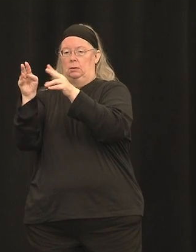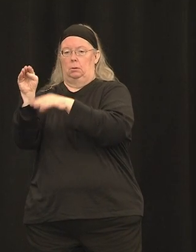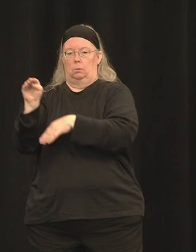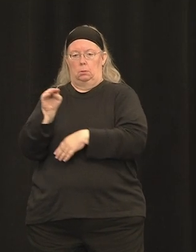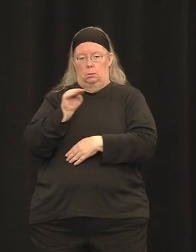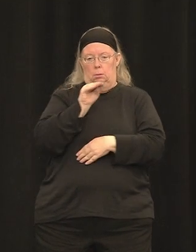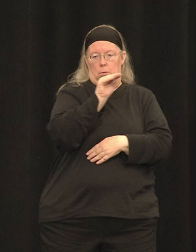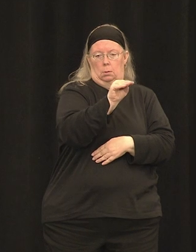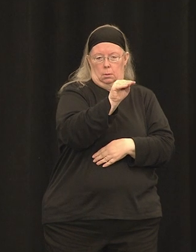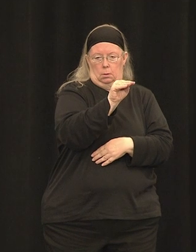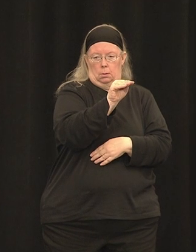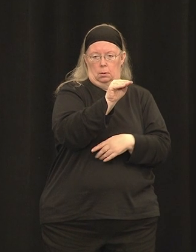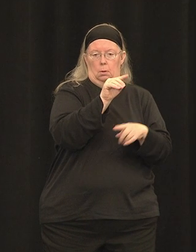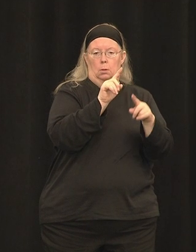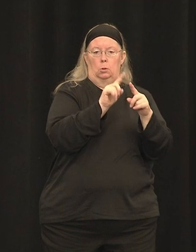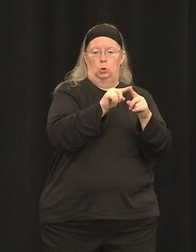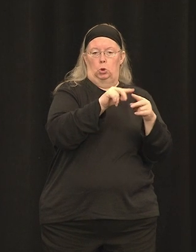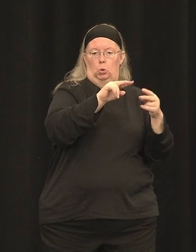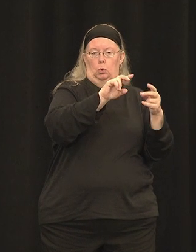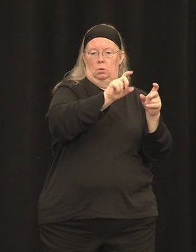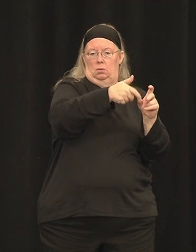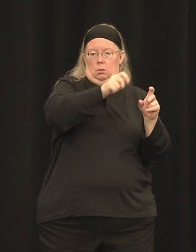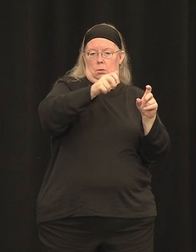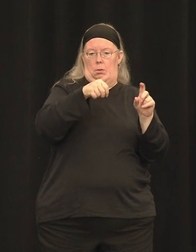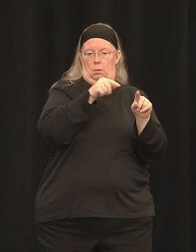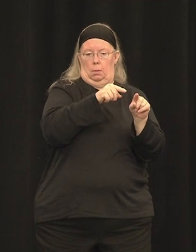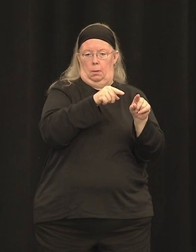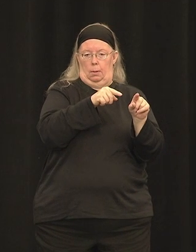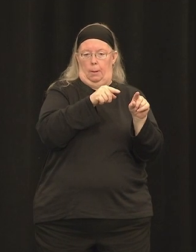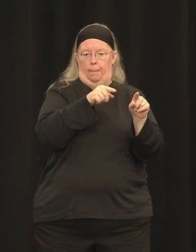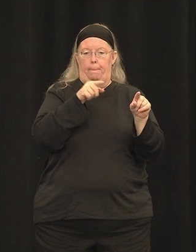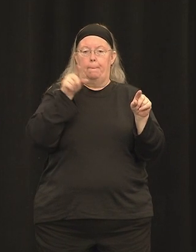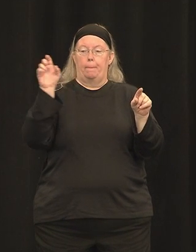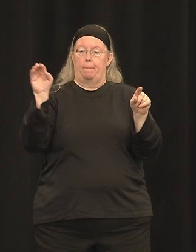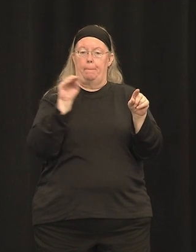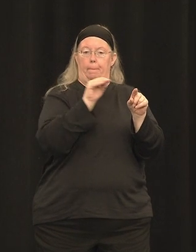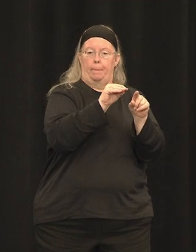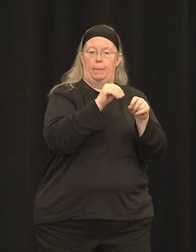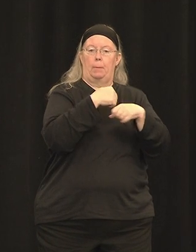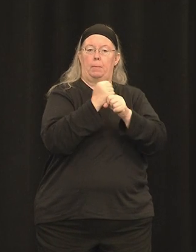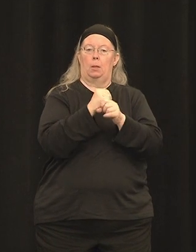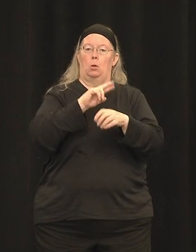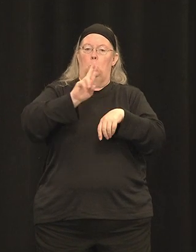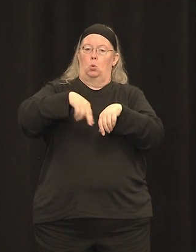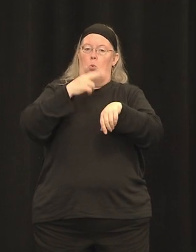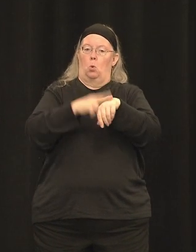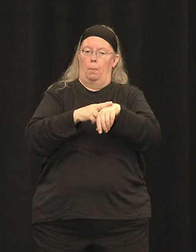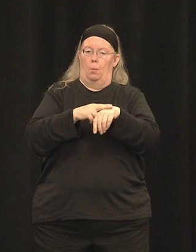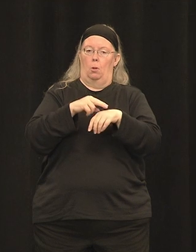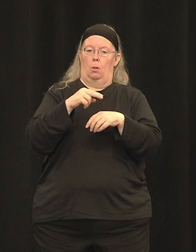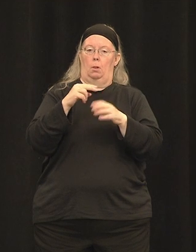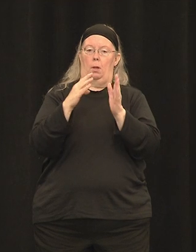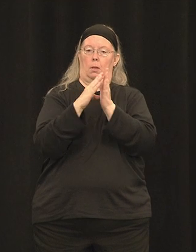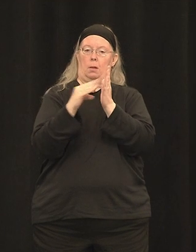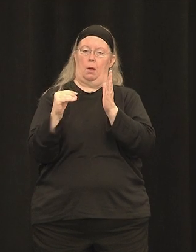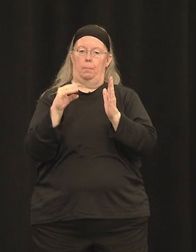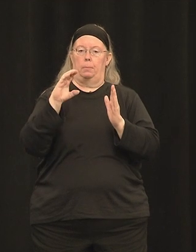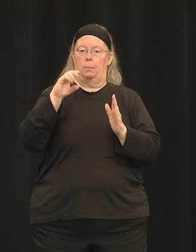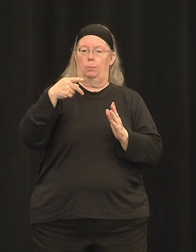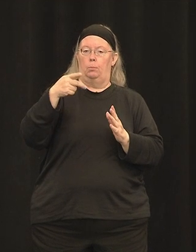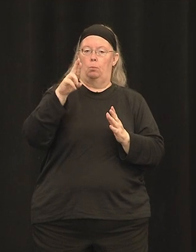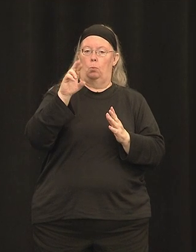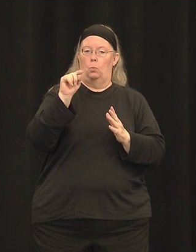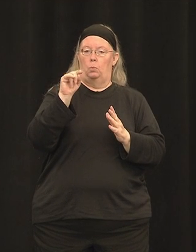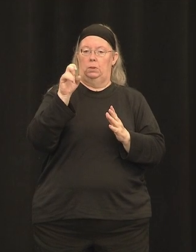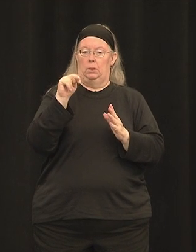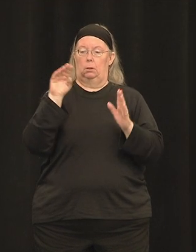gene then goes on to make a normal copy of the myosin 7A protein. And then hopefully that normal protein goes on to restore the function